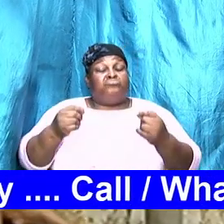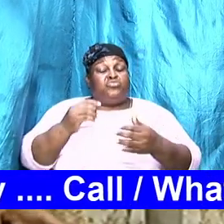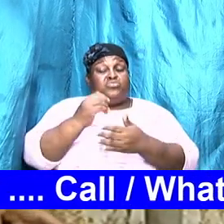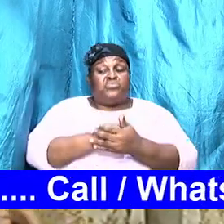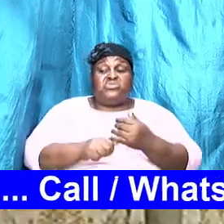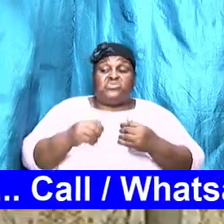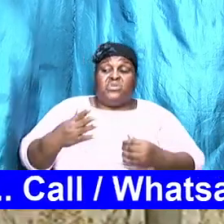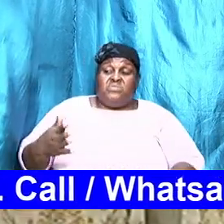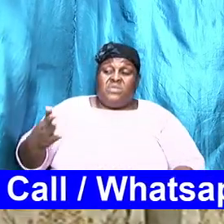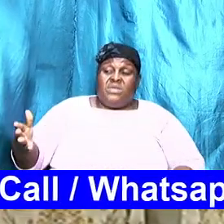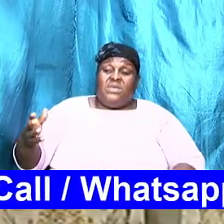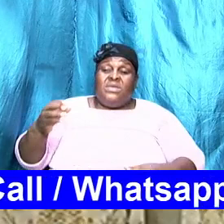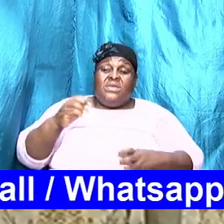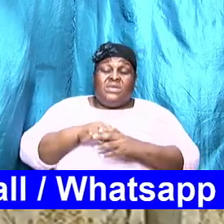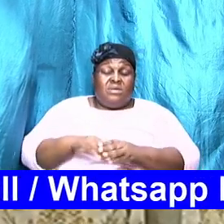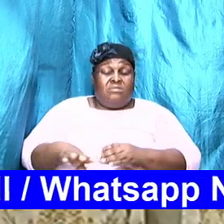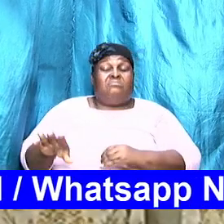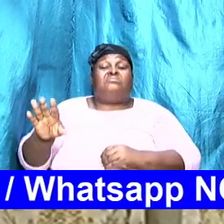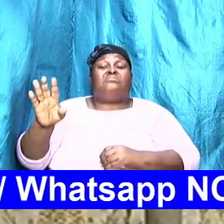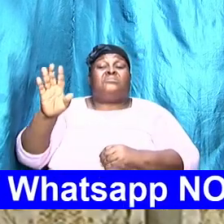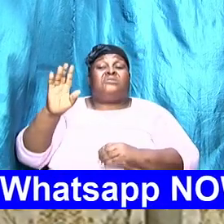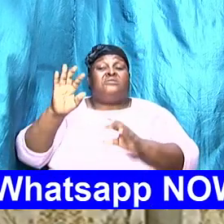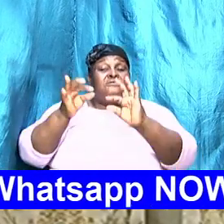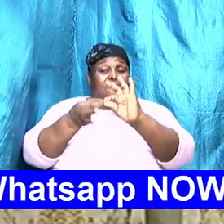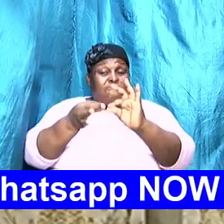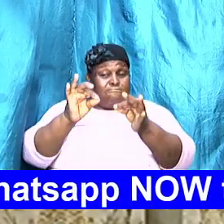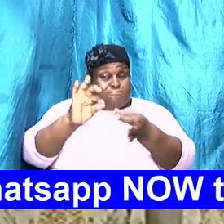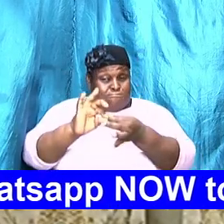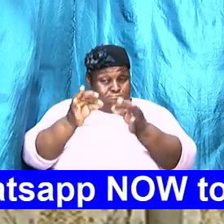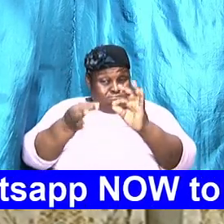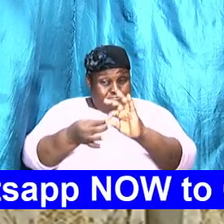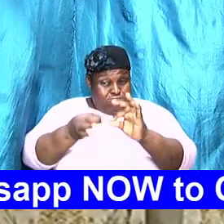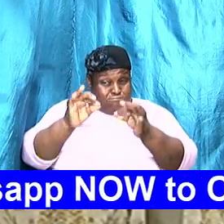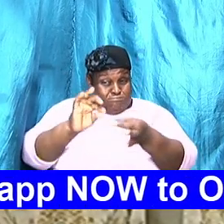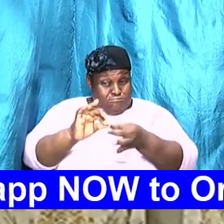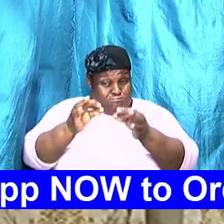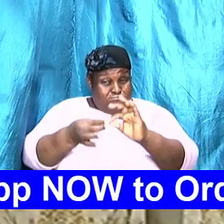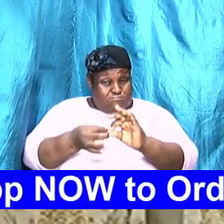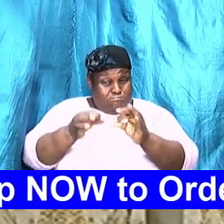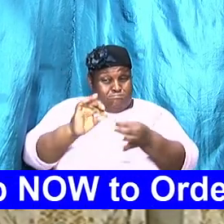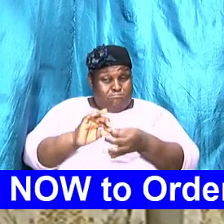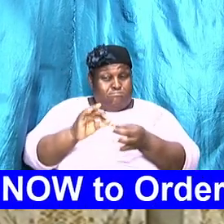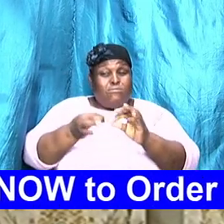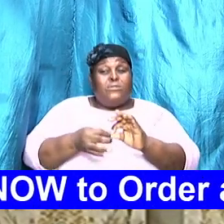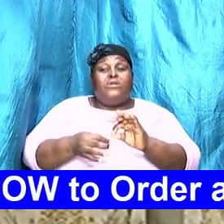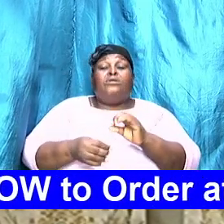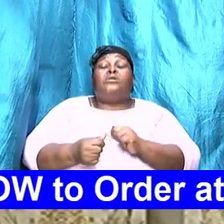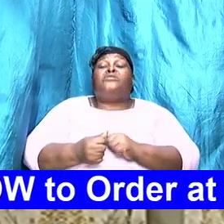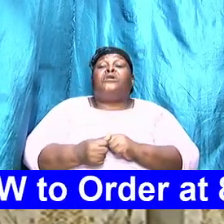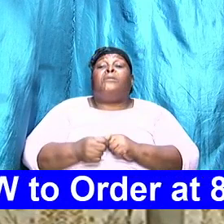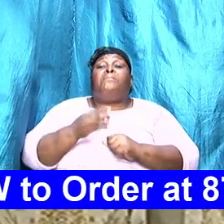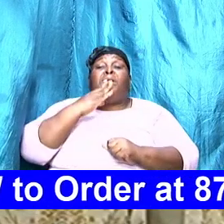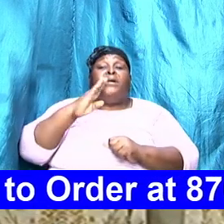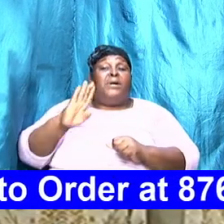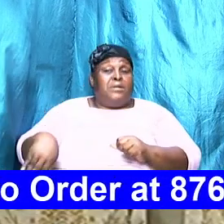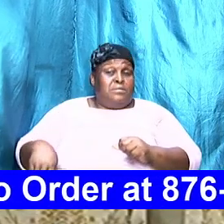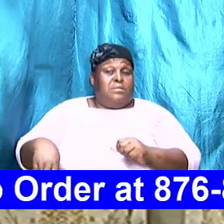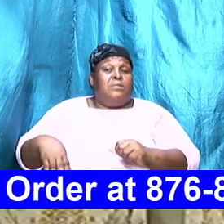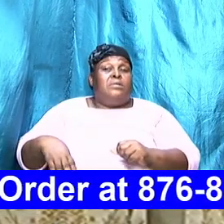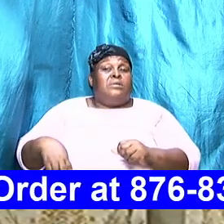in an attempt to fix what is a toxic relationship. It can be fixed.